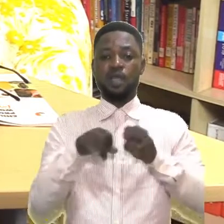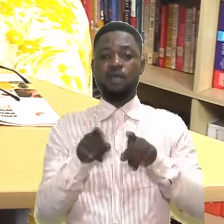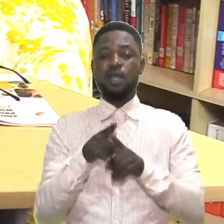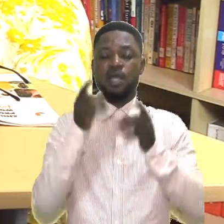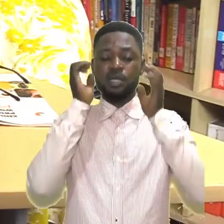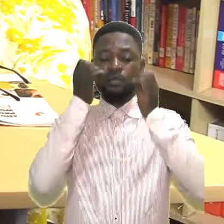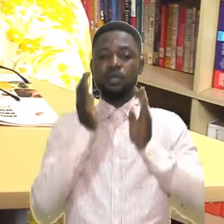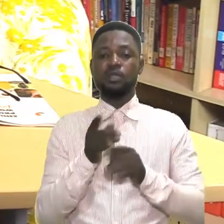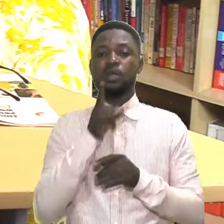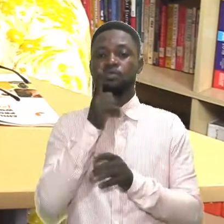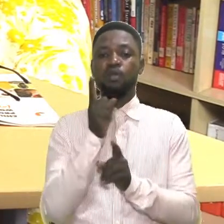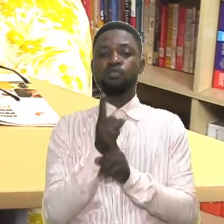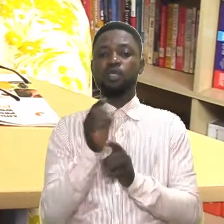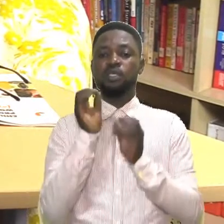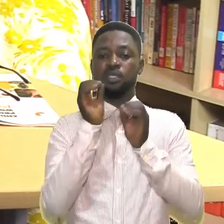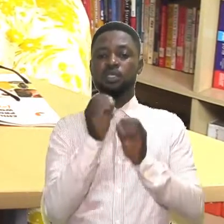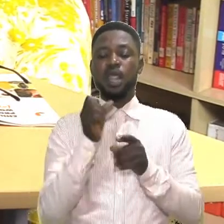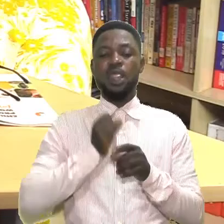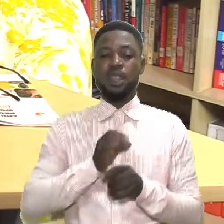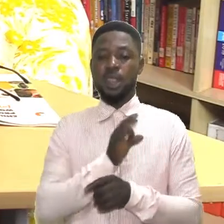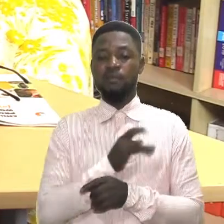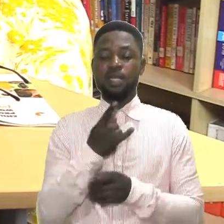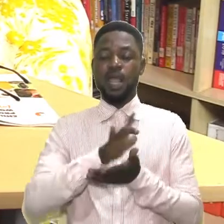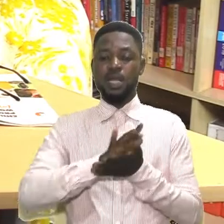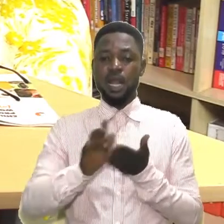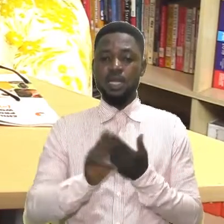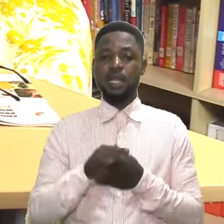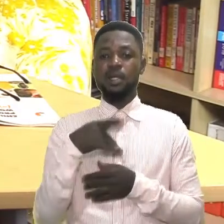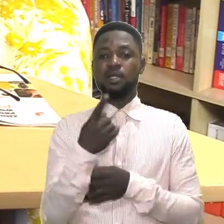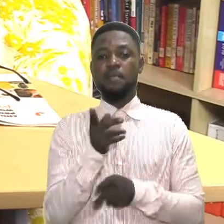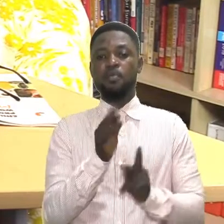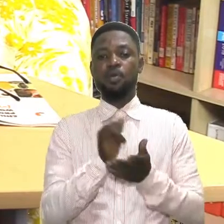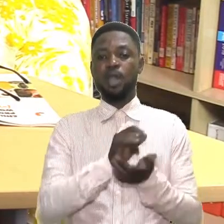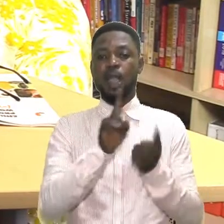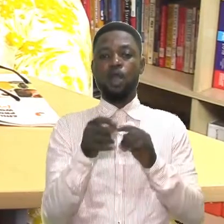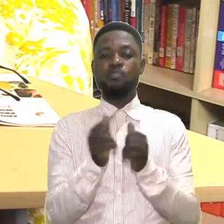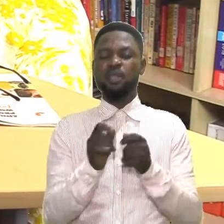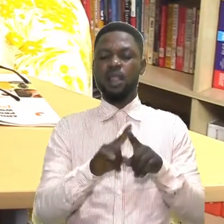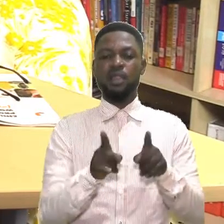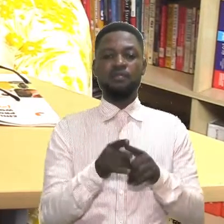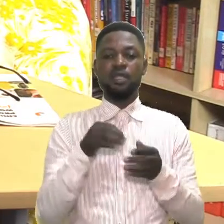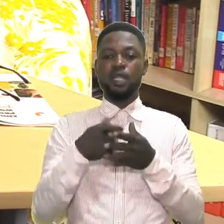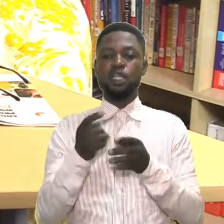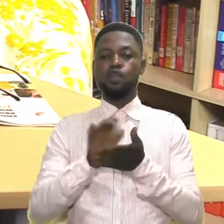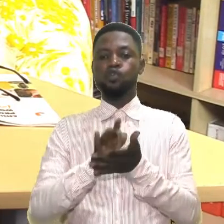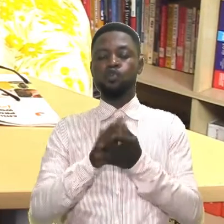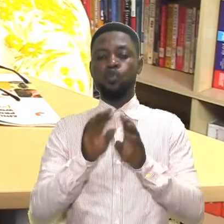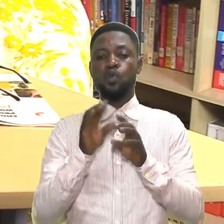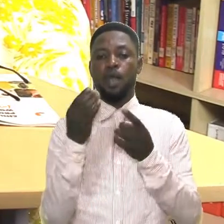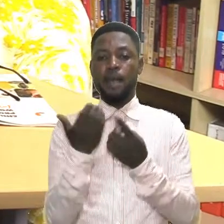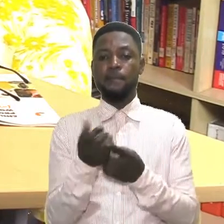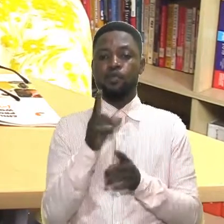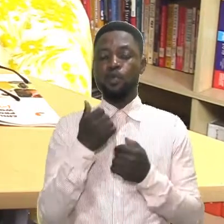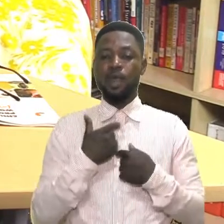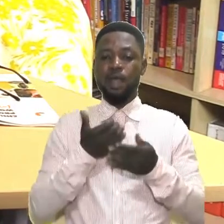educators, not just for their teaching staff, non-teaching staff, the cleaners, the artisans that come into the school compound who have